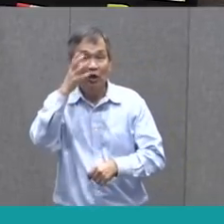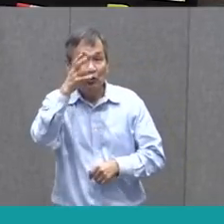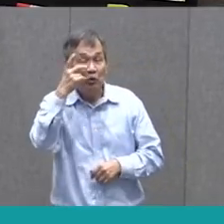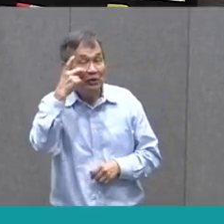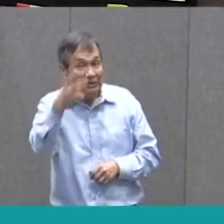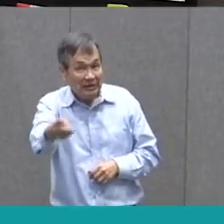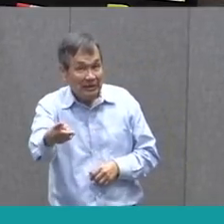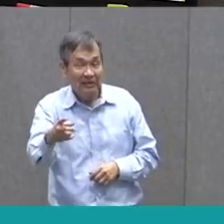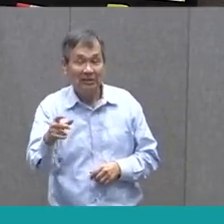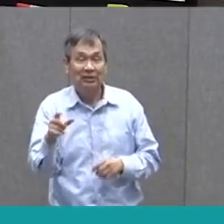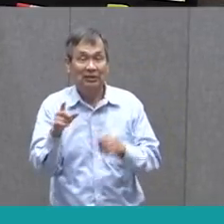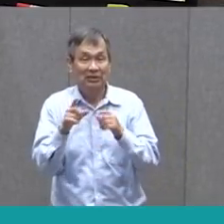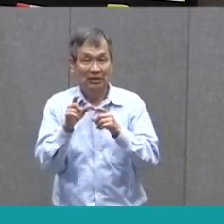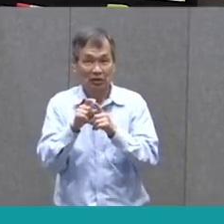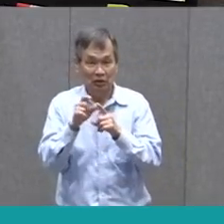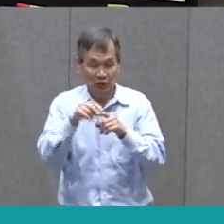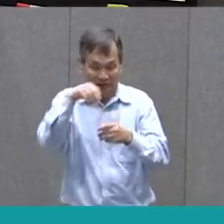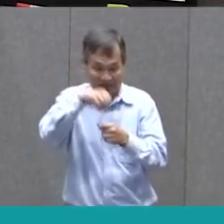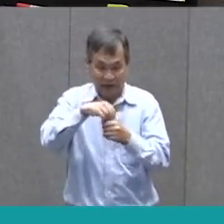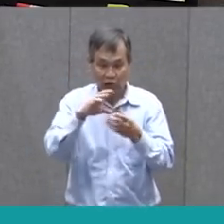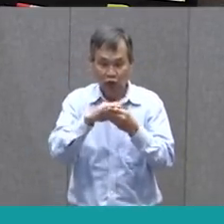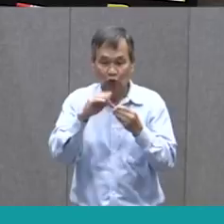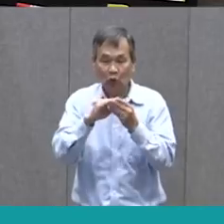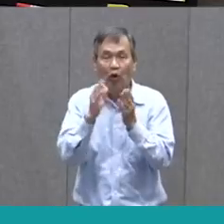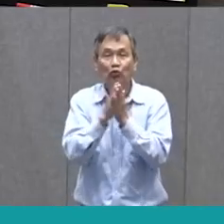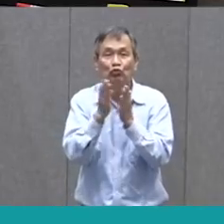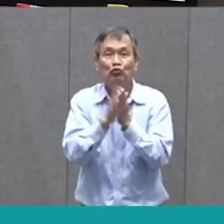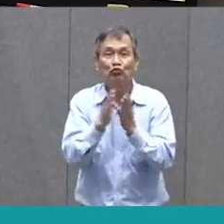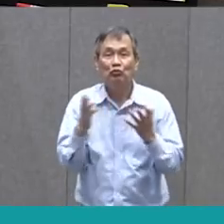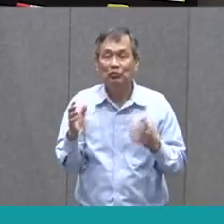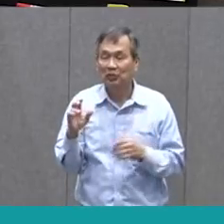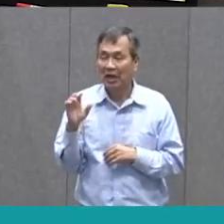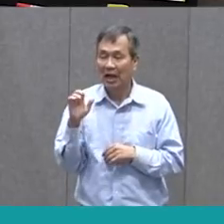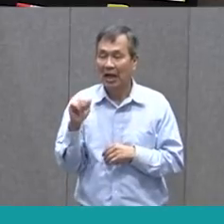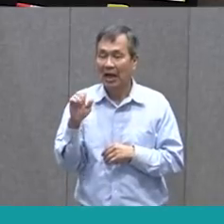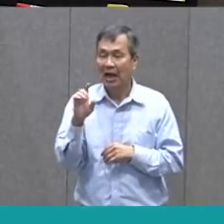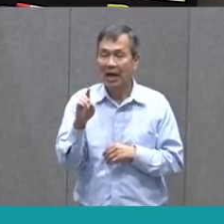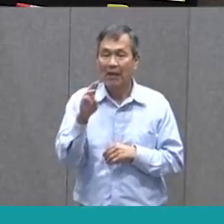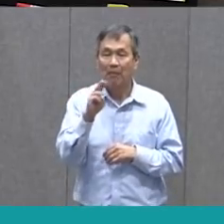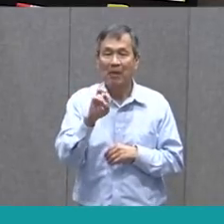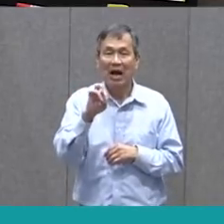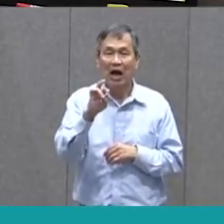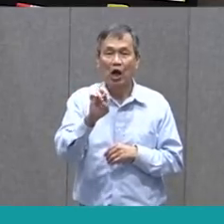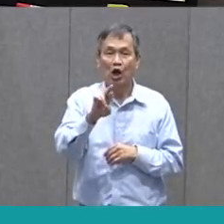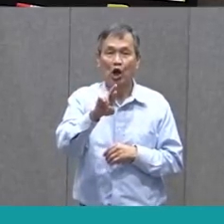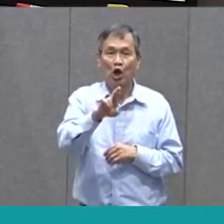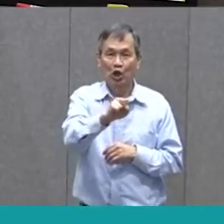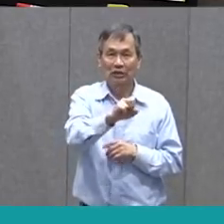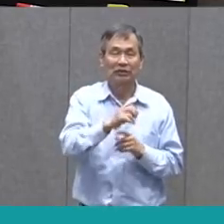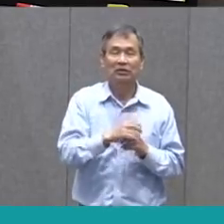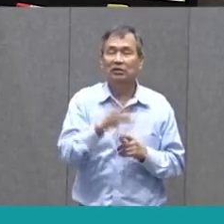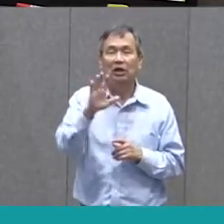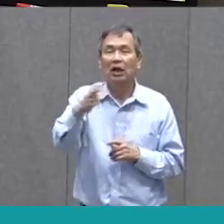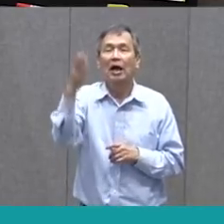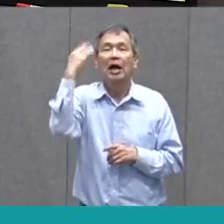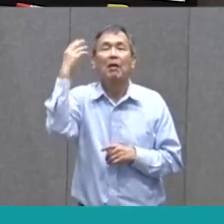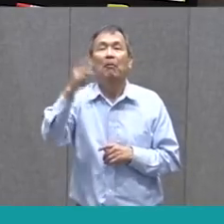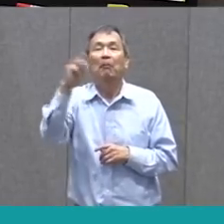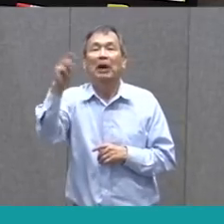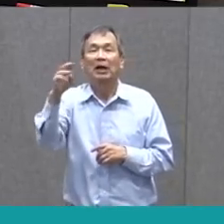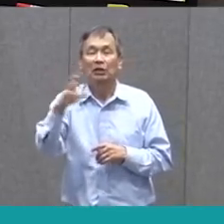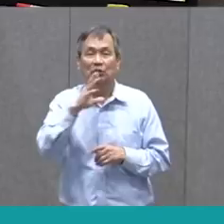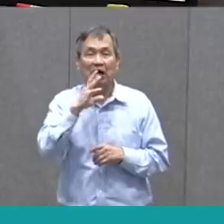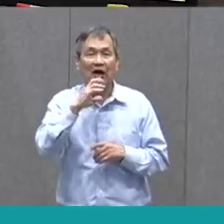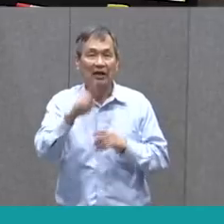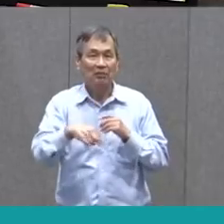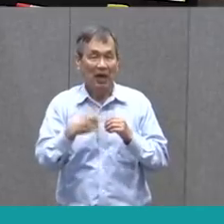in our story today. Not just admire, but admirers. And just like on Monday when we were talking about